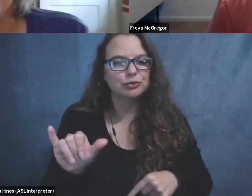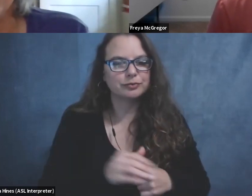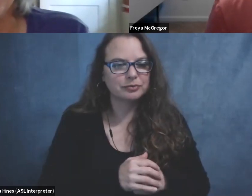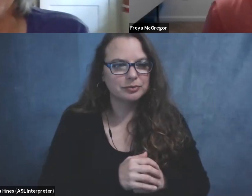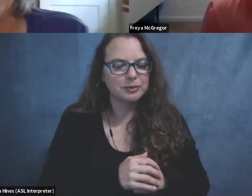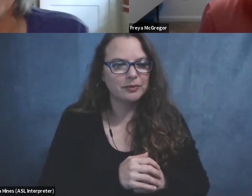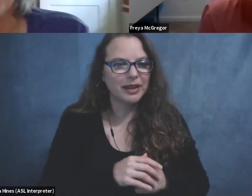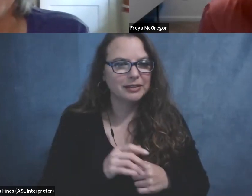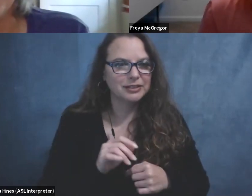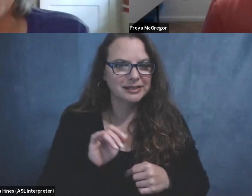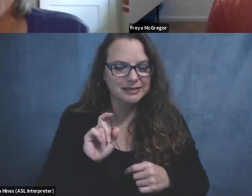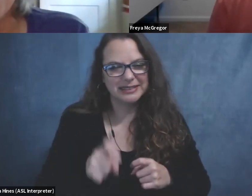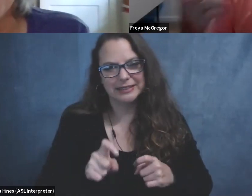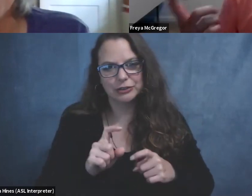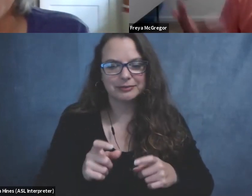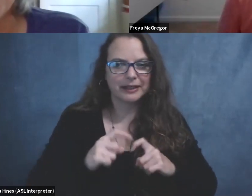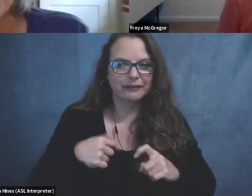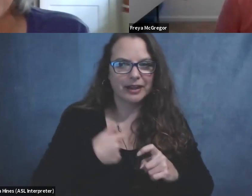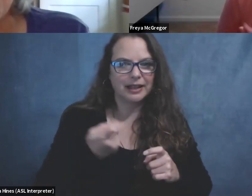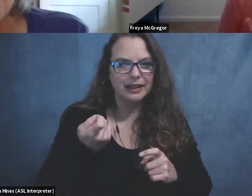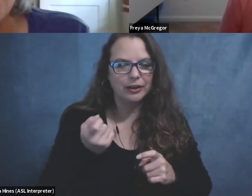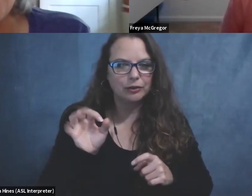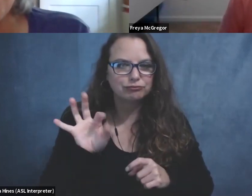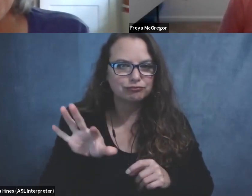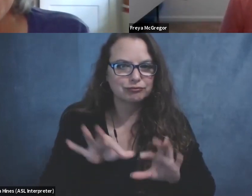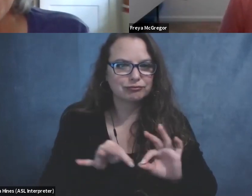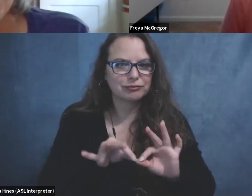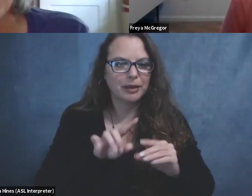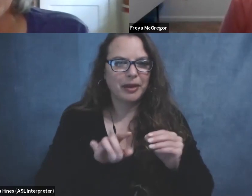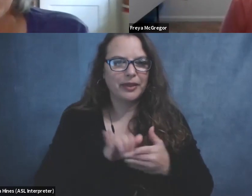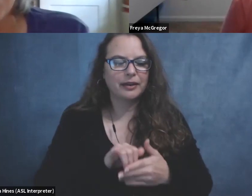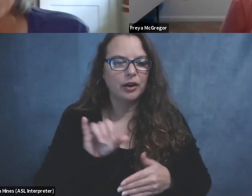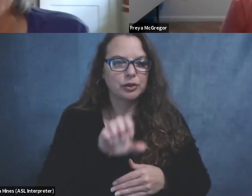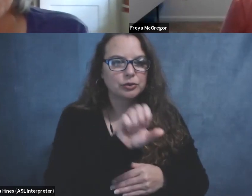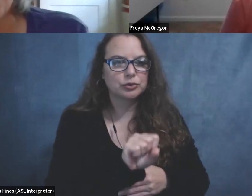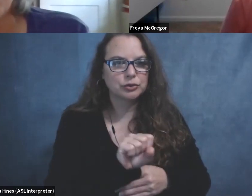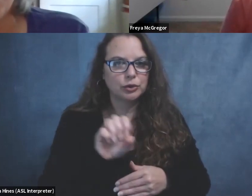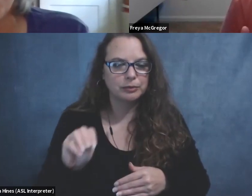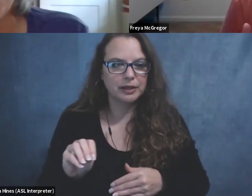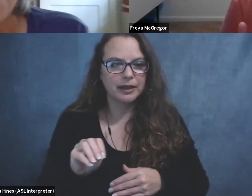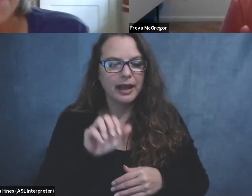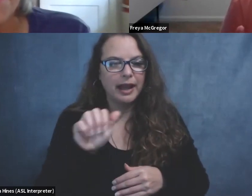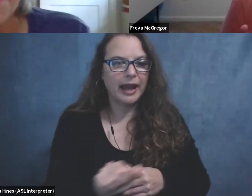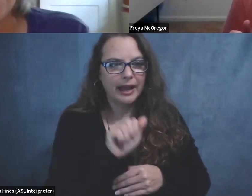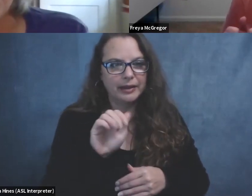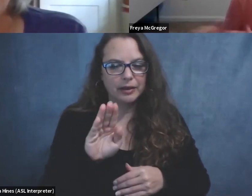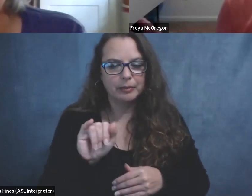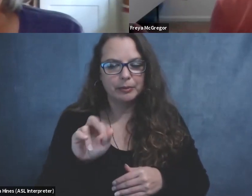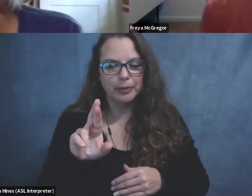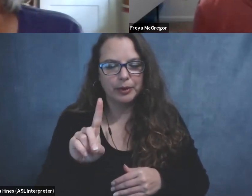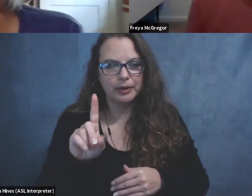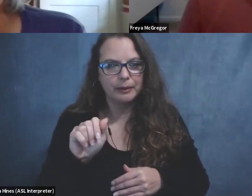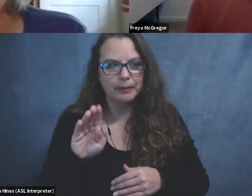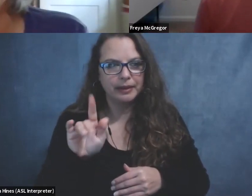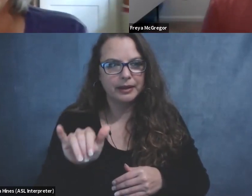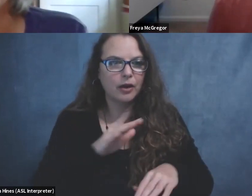just need to give us a little plug about that and also social media at bird ability on Instagram, Facebook, and Twitter, and on